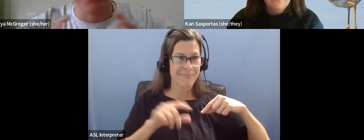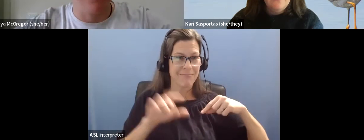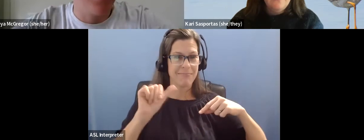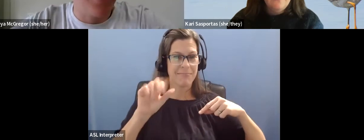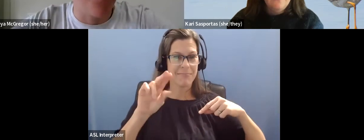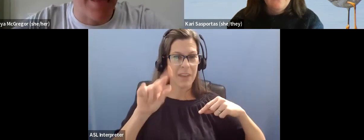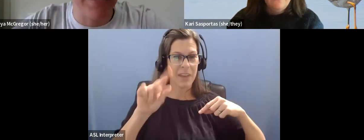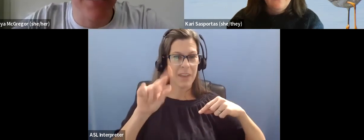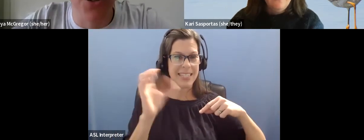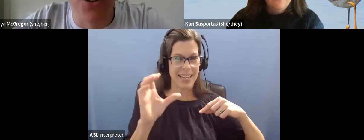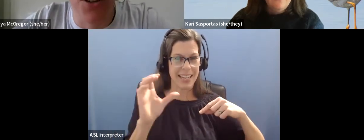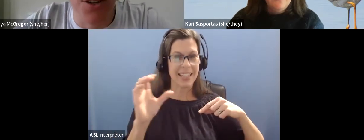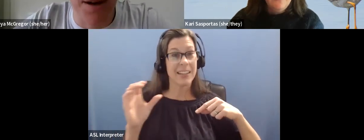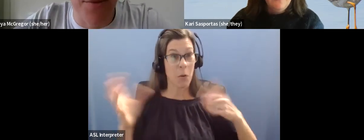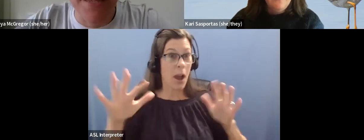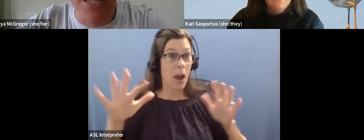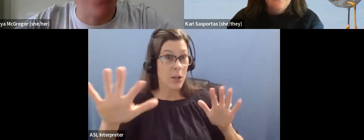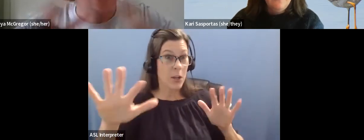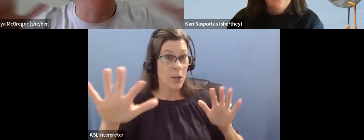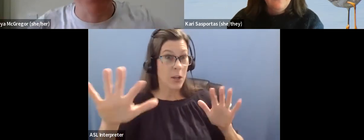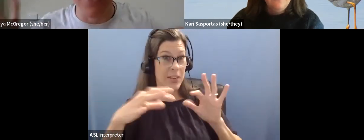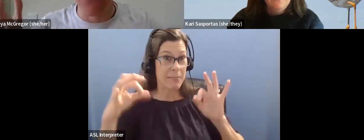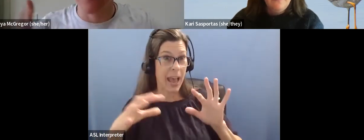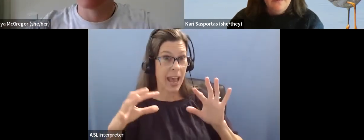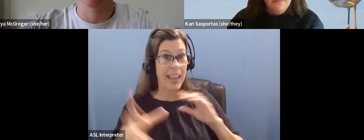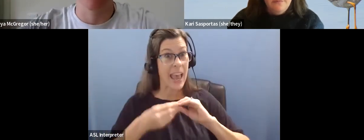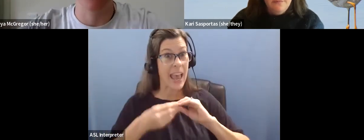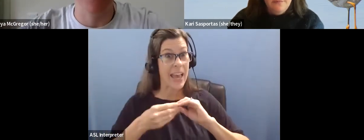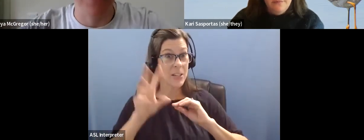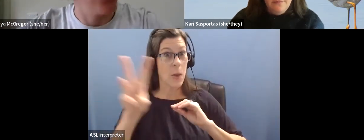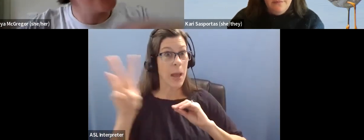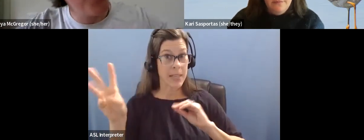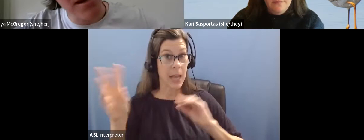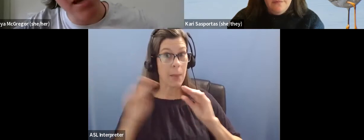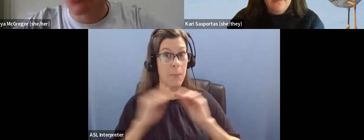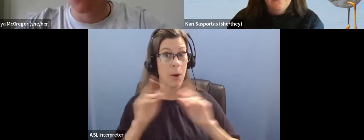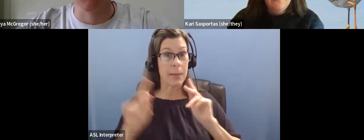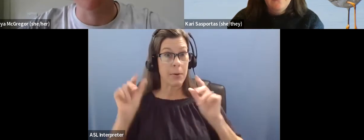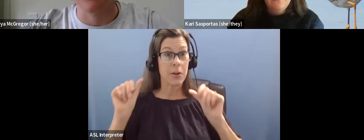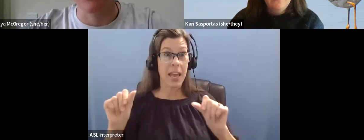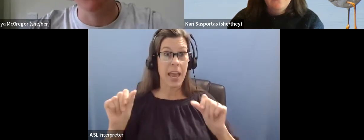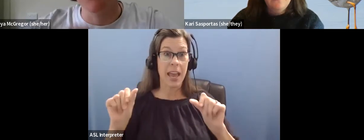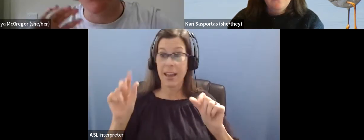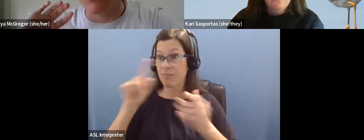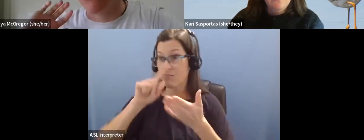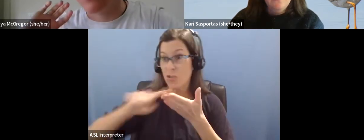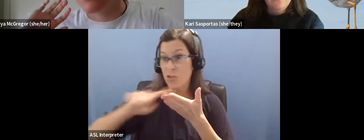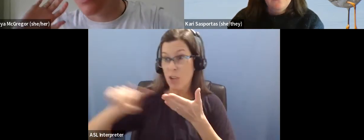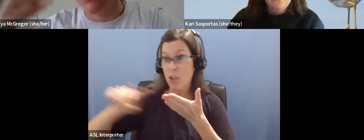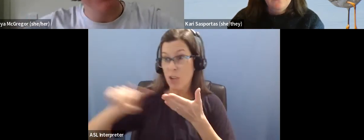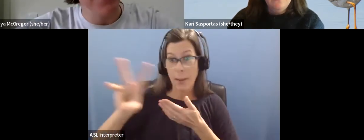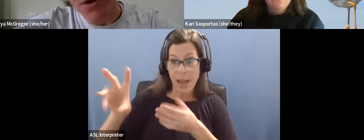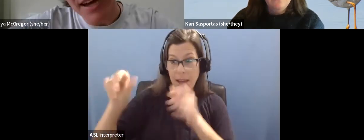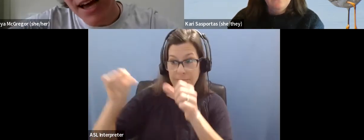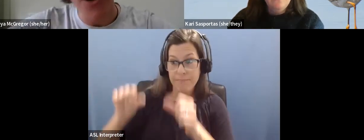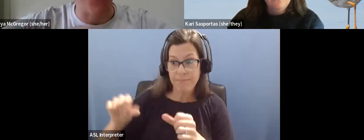so that we can, um, add this to, to our website so that more people can find this information if they're new to birding or if they're new to birding with